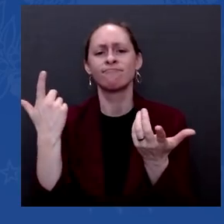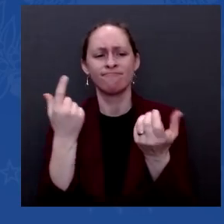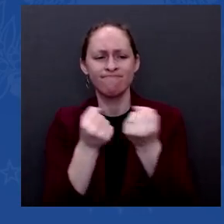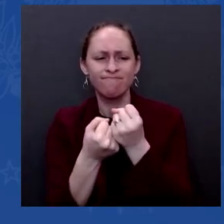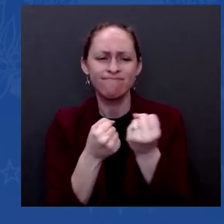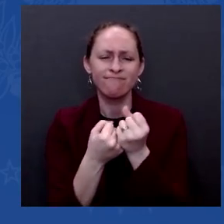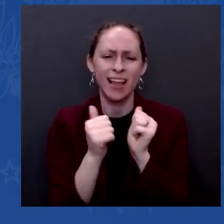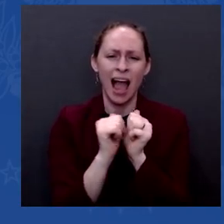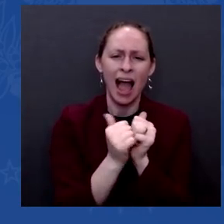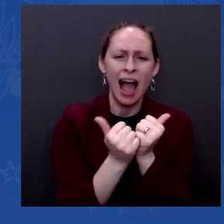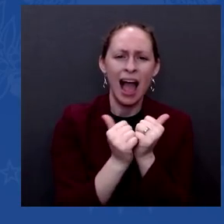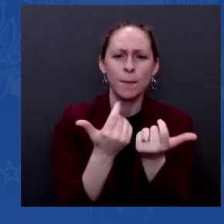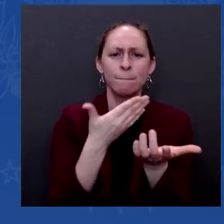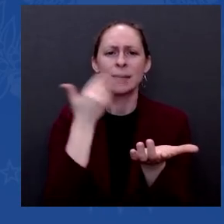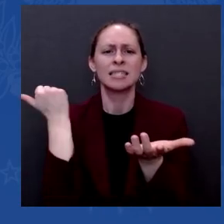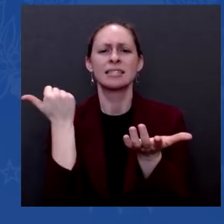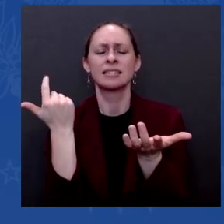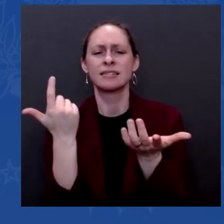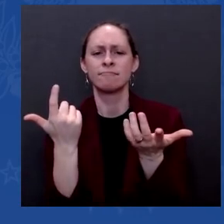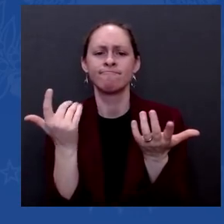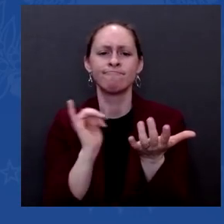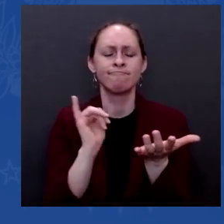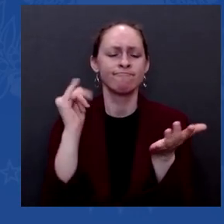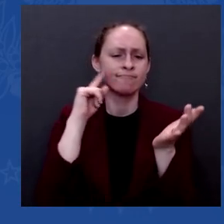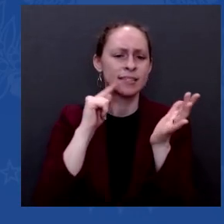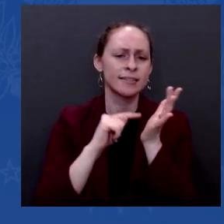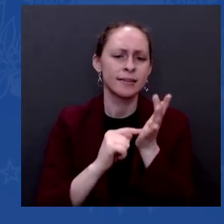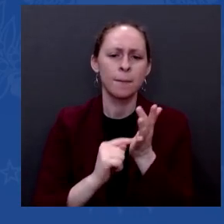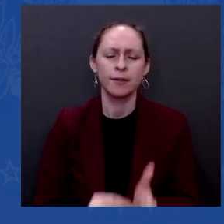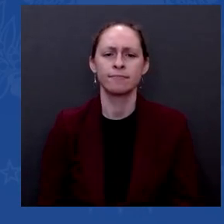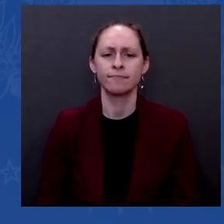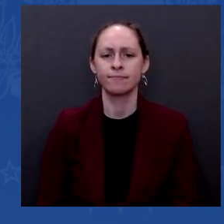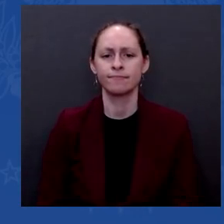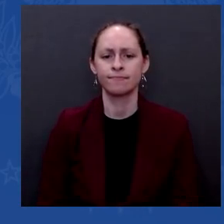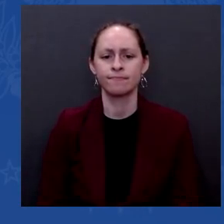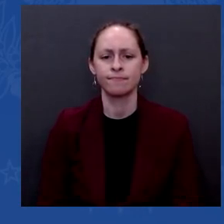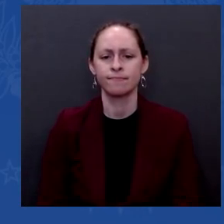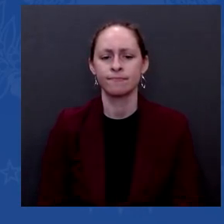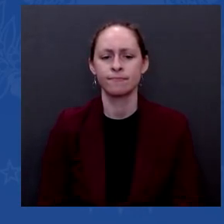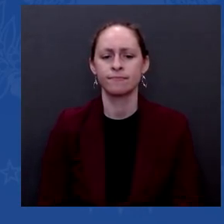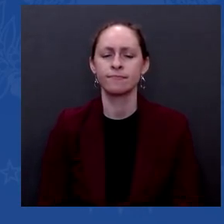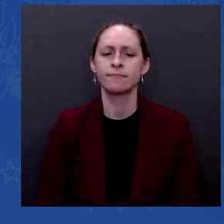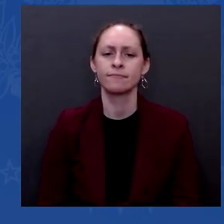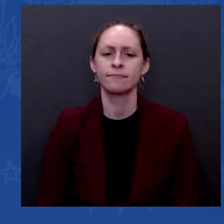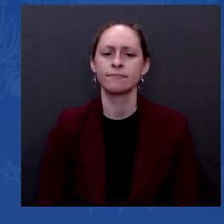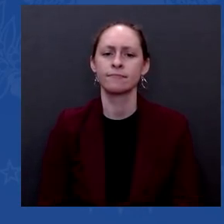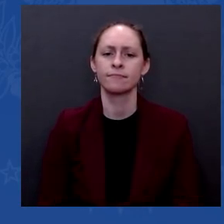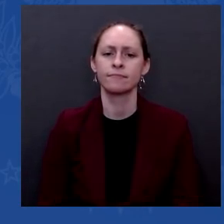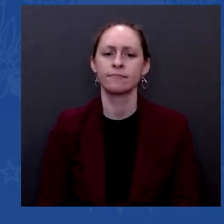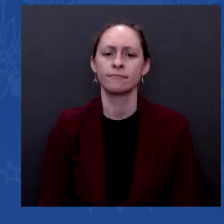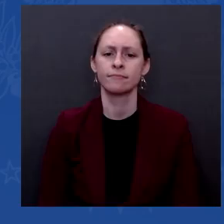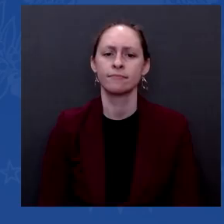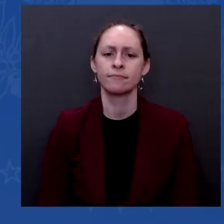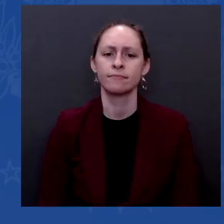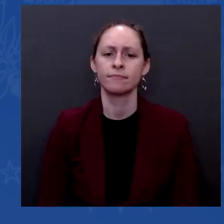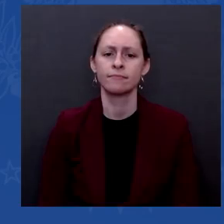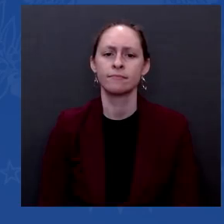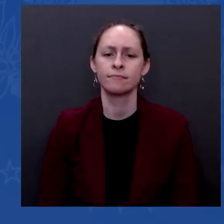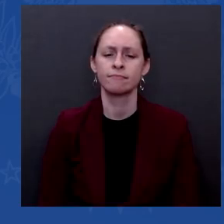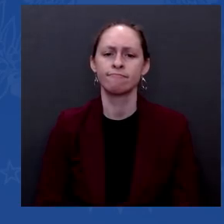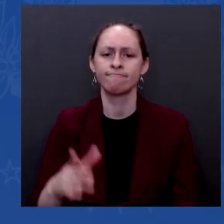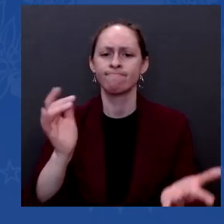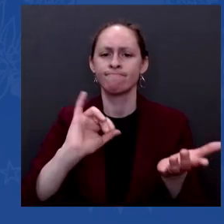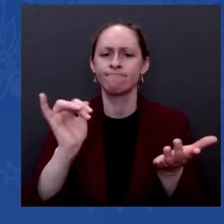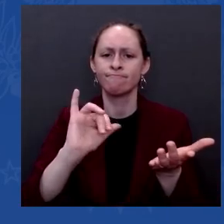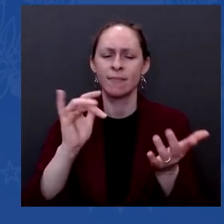with helping countries in question, particularly those in Central America, to be able to help them